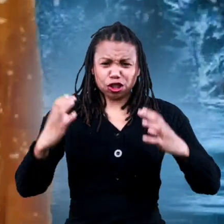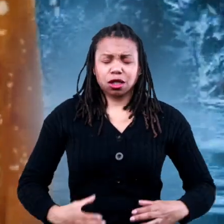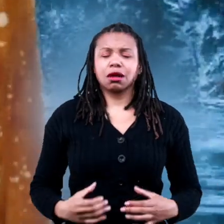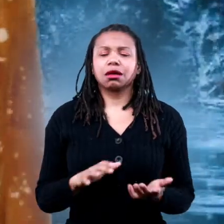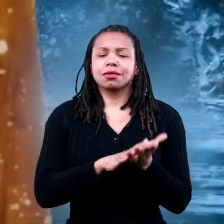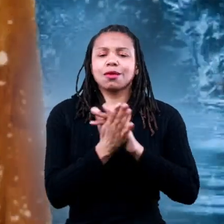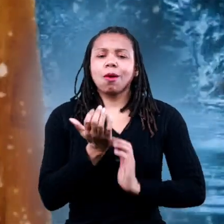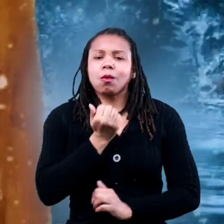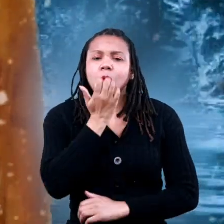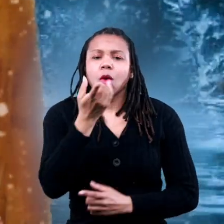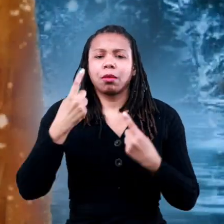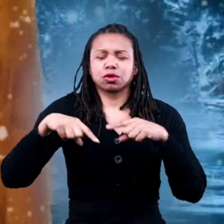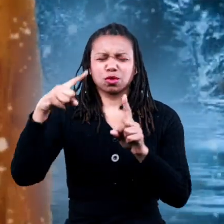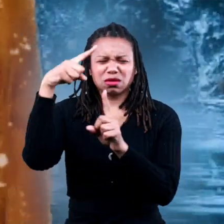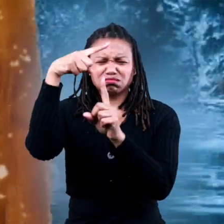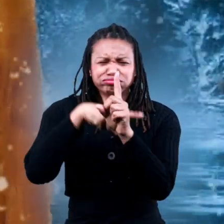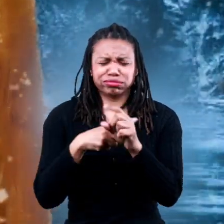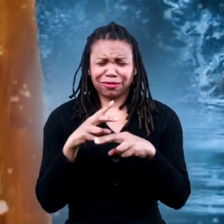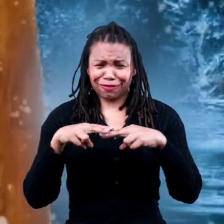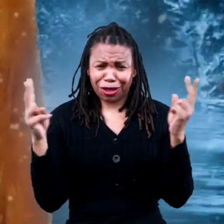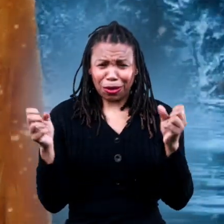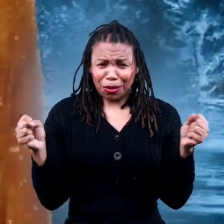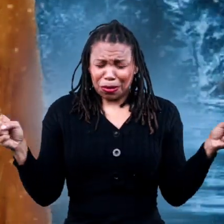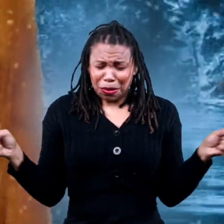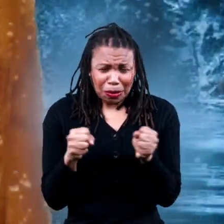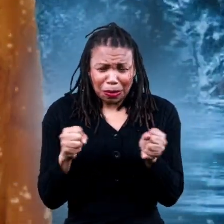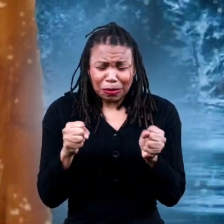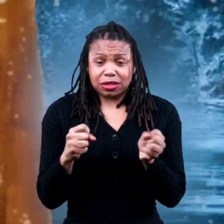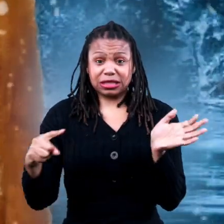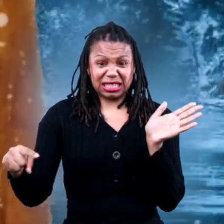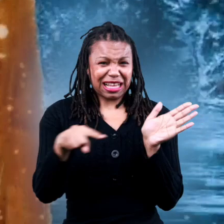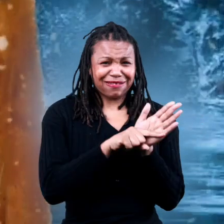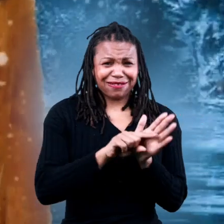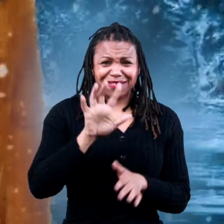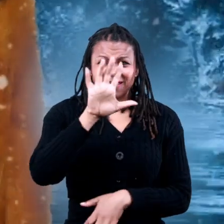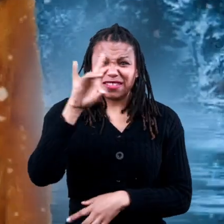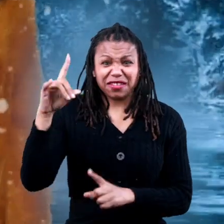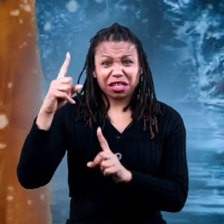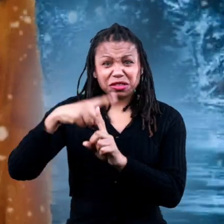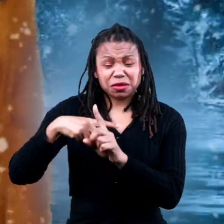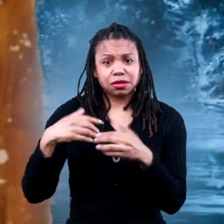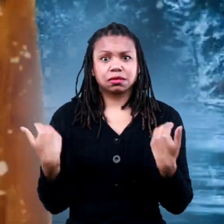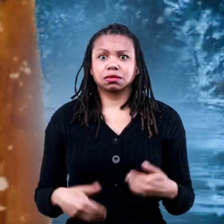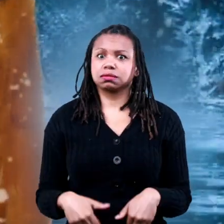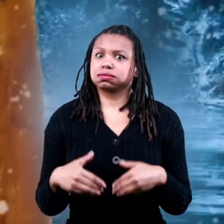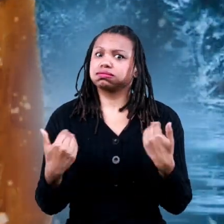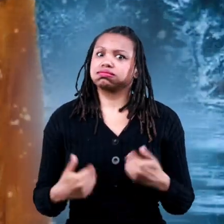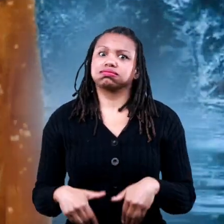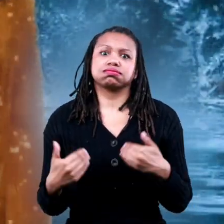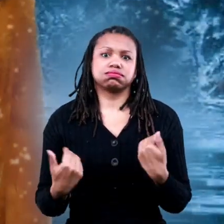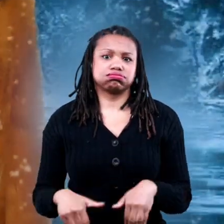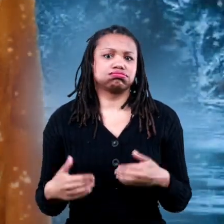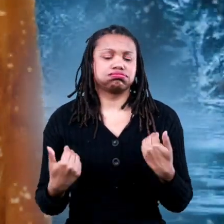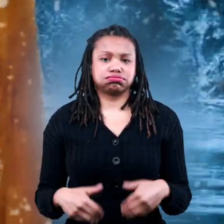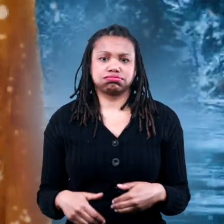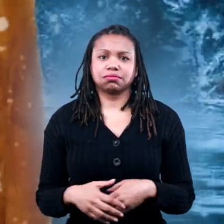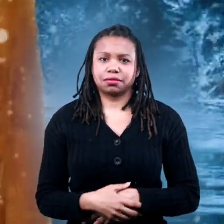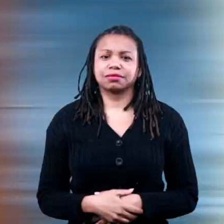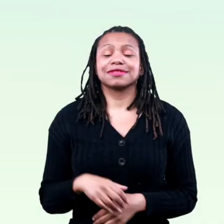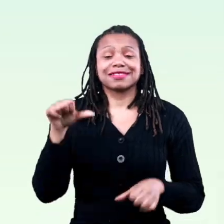mammoth stay warm in the extreme cold temperatures as low as minus 58 degrees fahrenheit